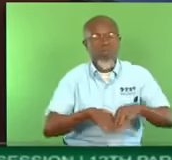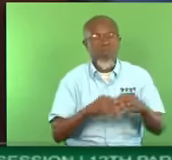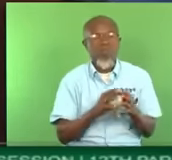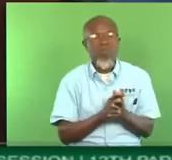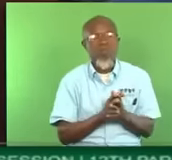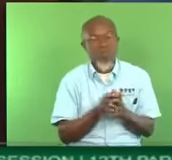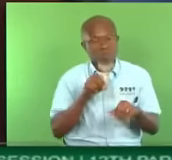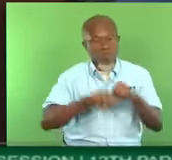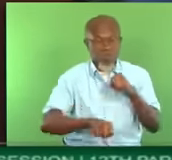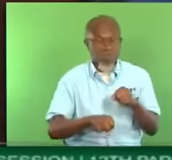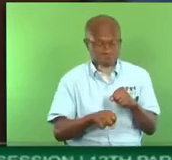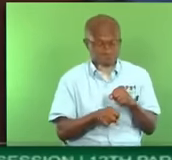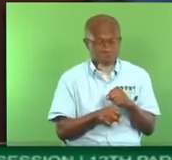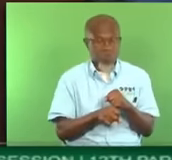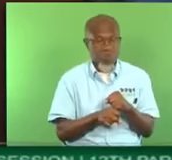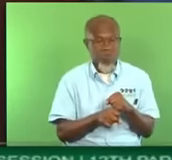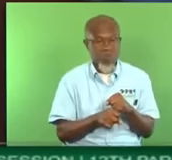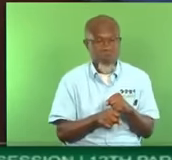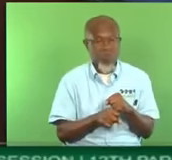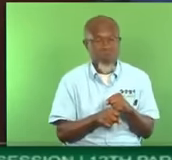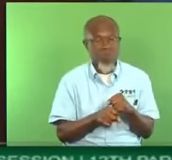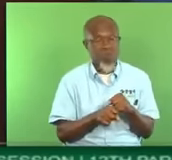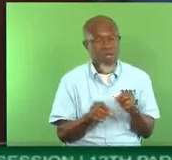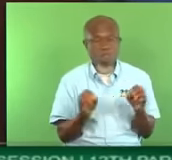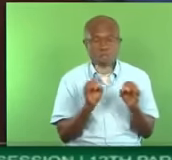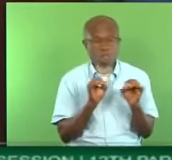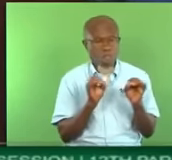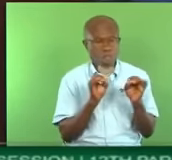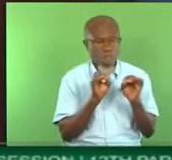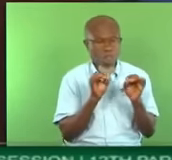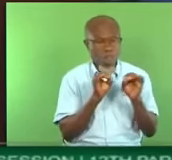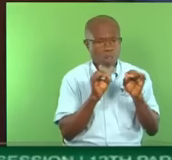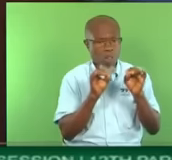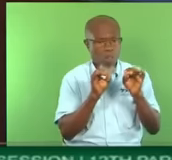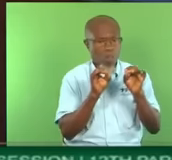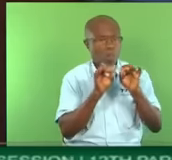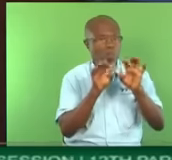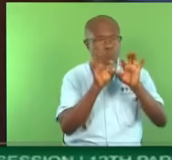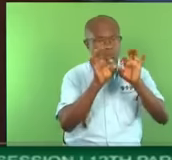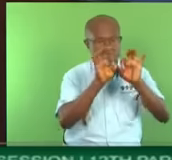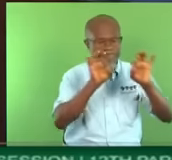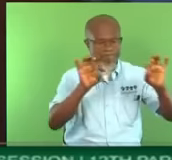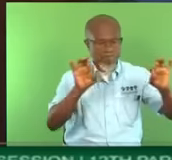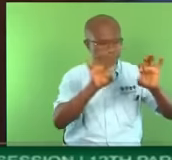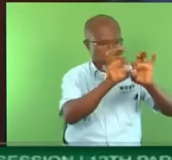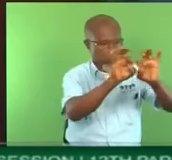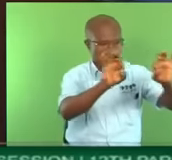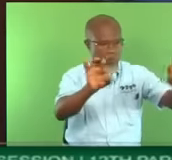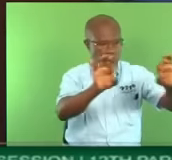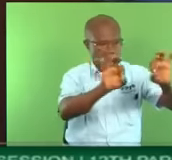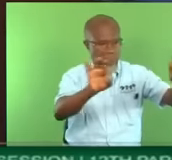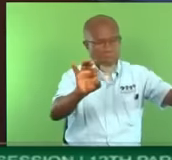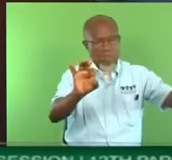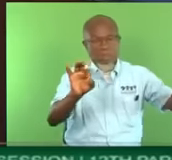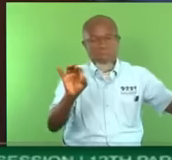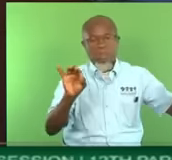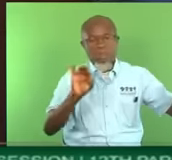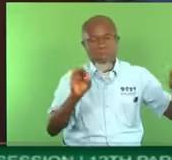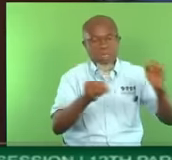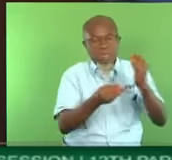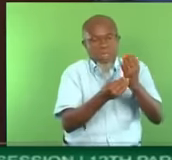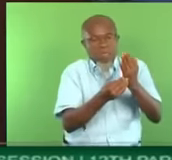So, Mr. Deputy Speaker, no concrete bars were observed. In addition, the alternative